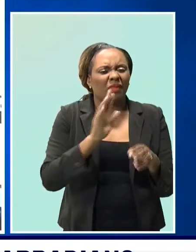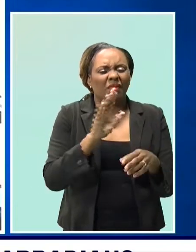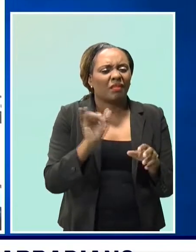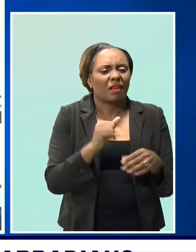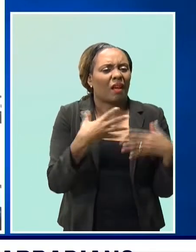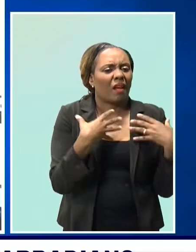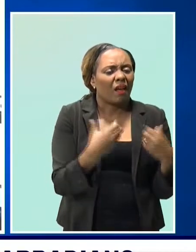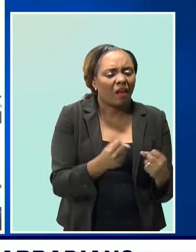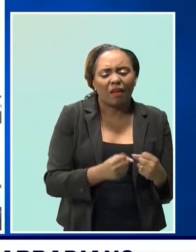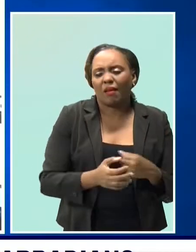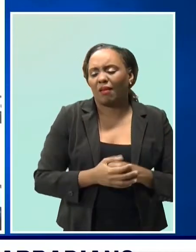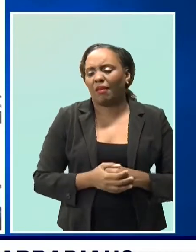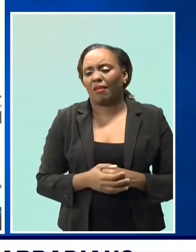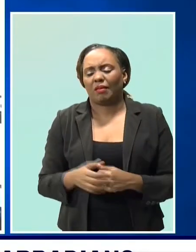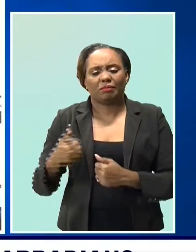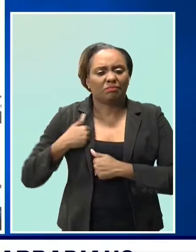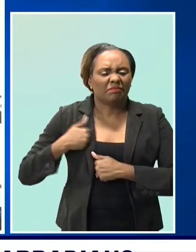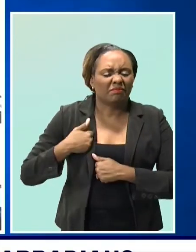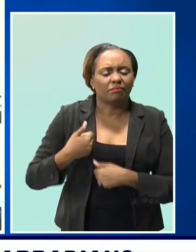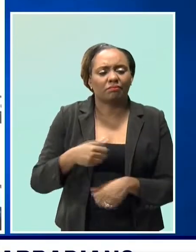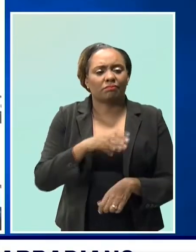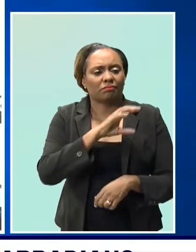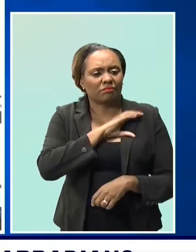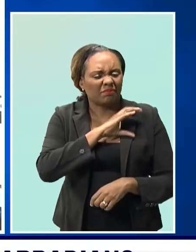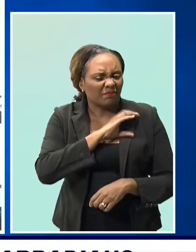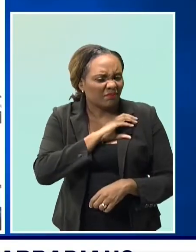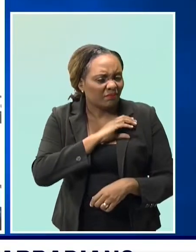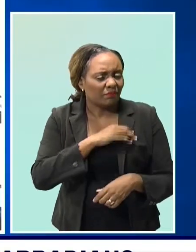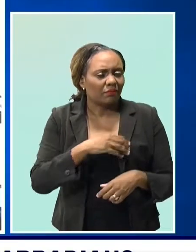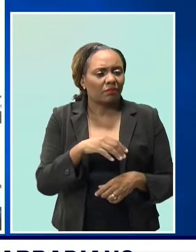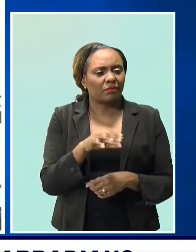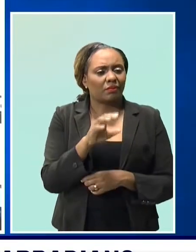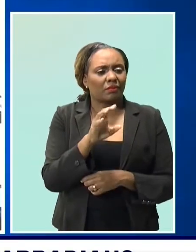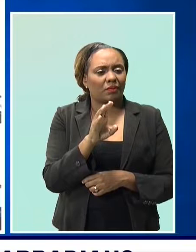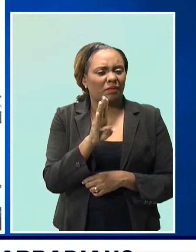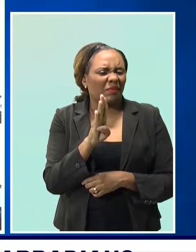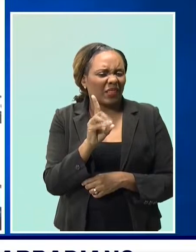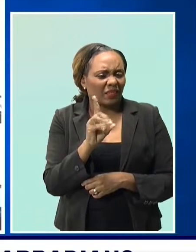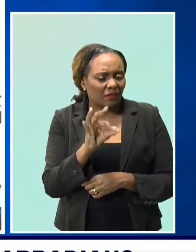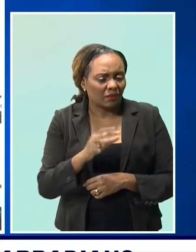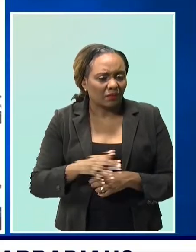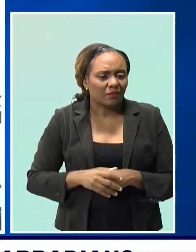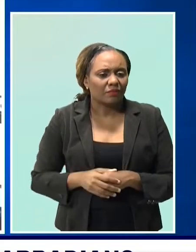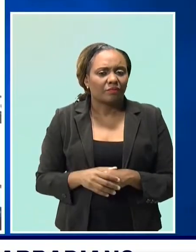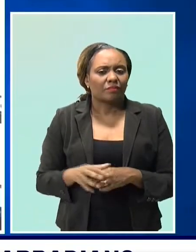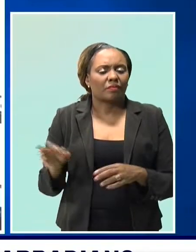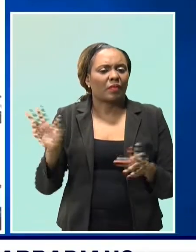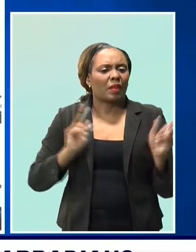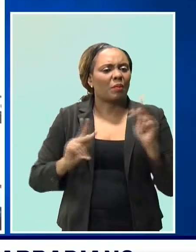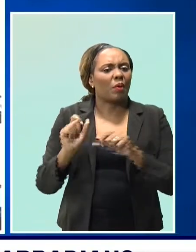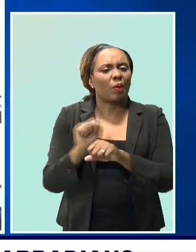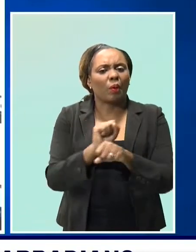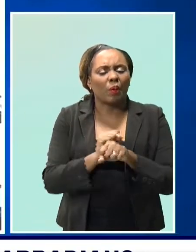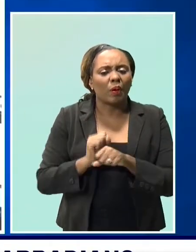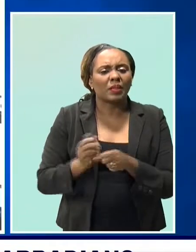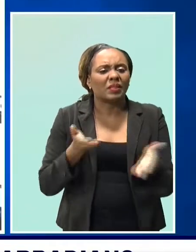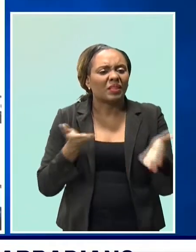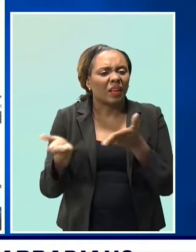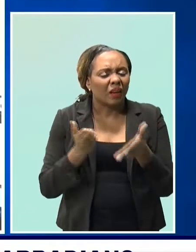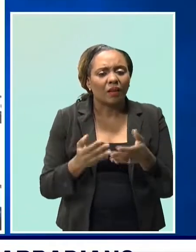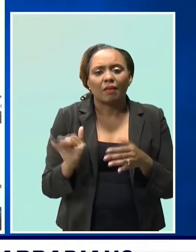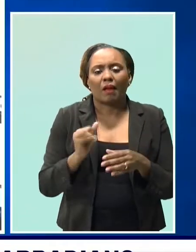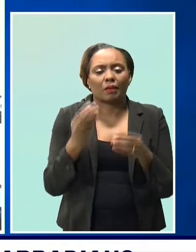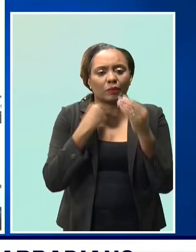Health care professionals, the police force and the defence force, those in essential services, those